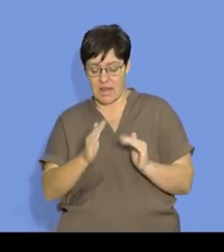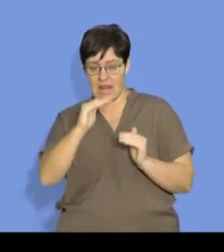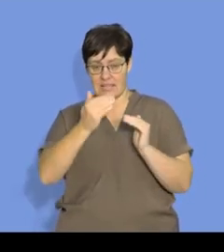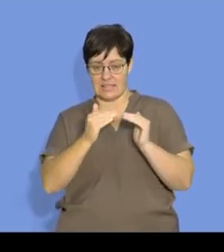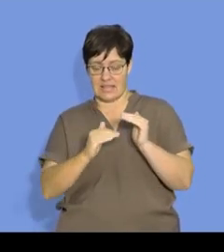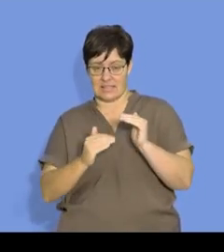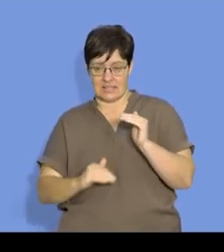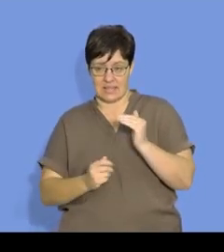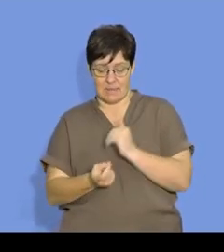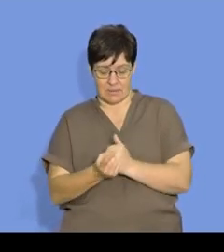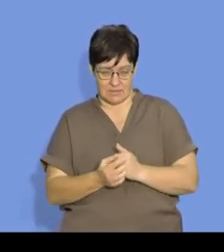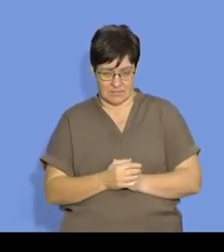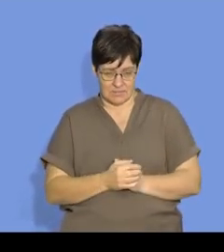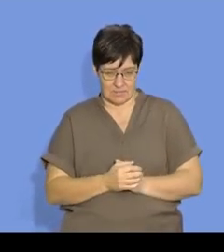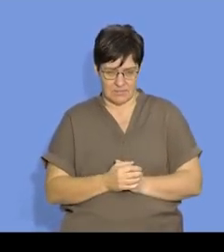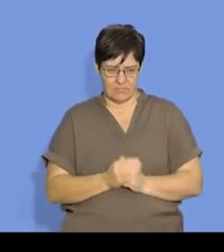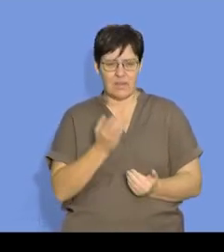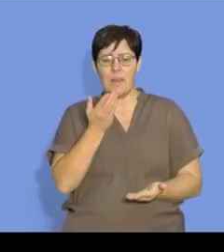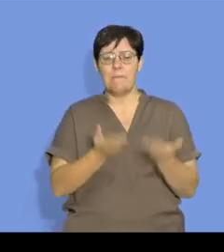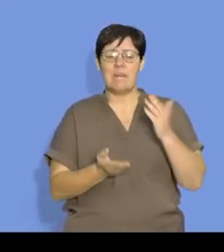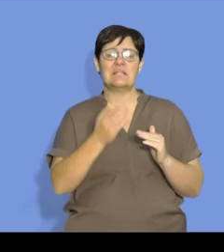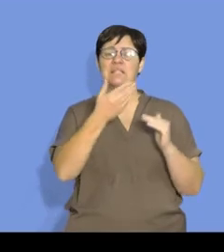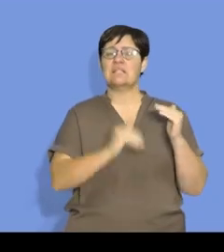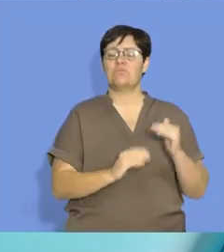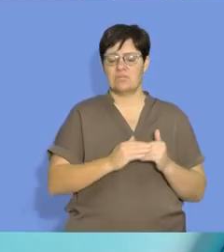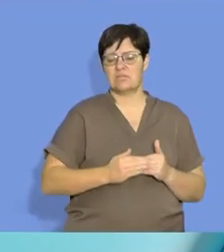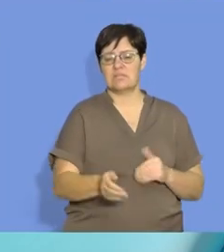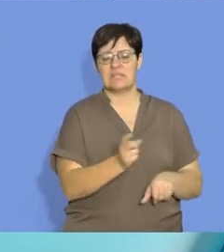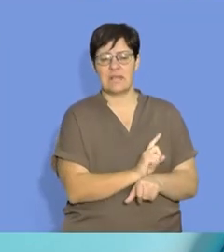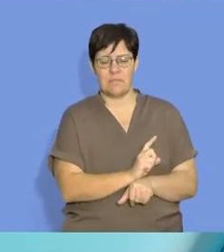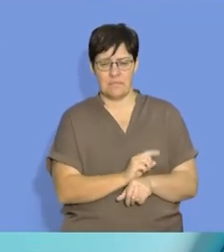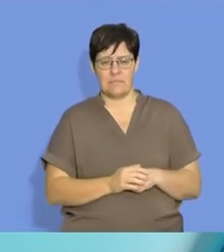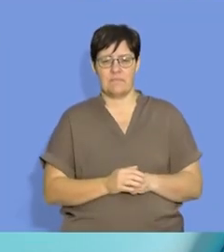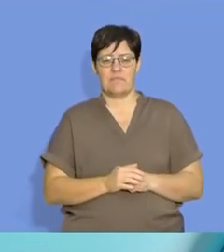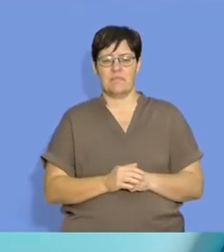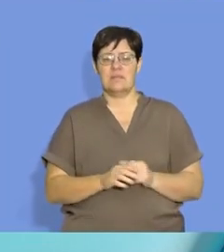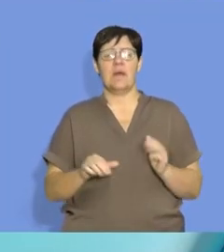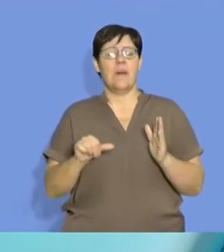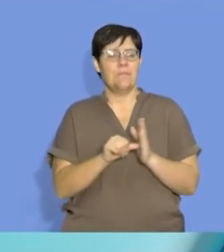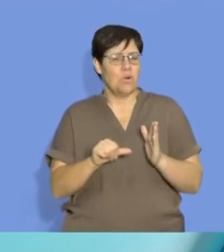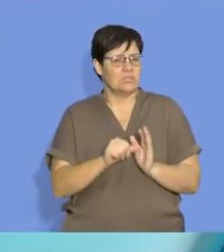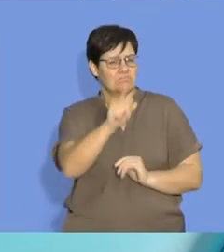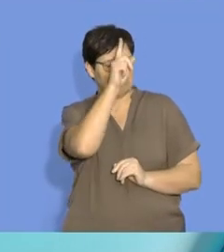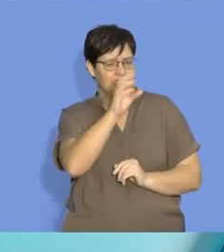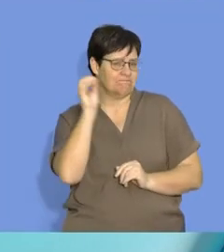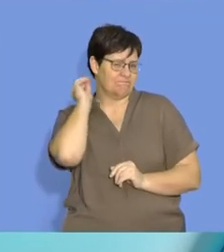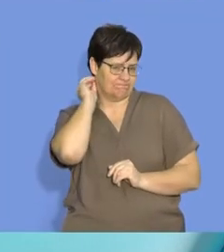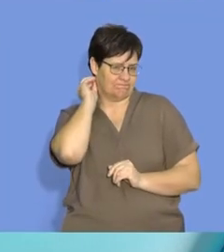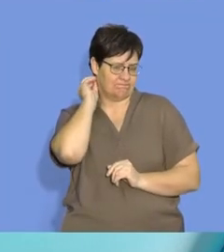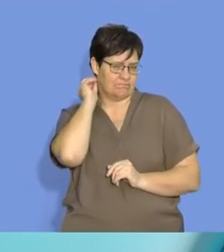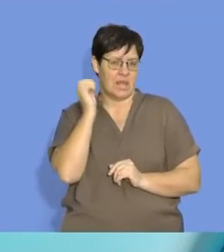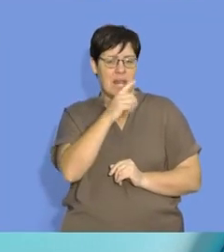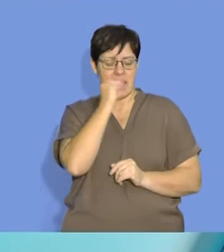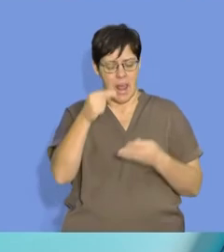to talk about how the mass decreases over time, it's sometimes important for you to know the names of the